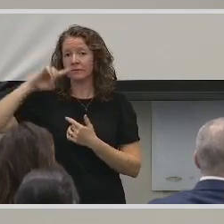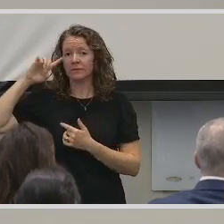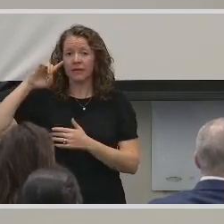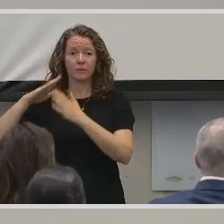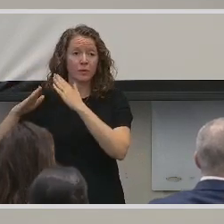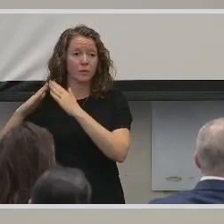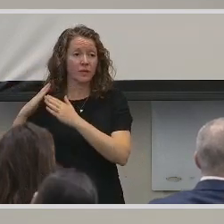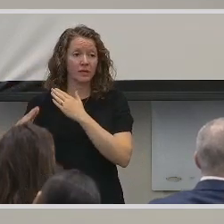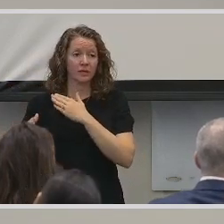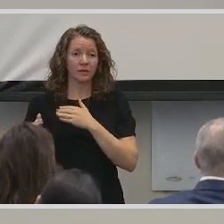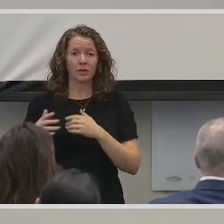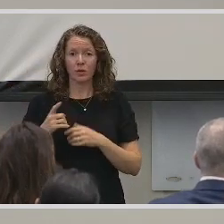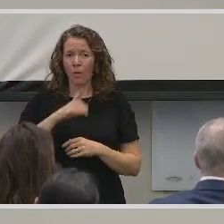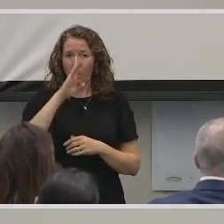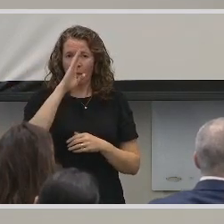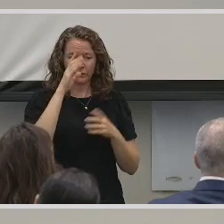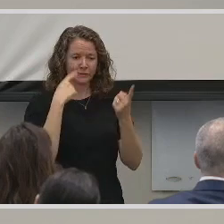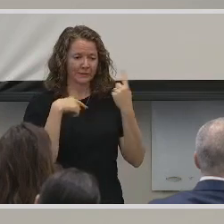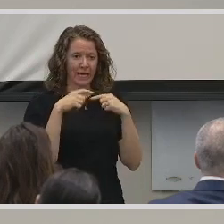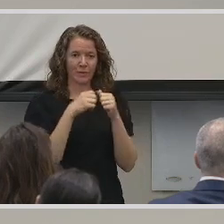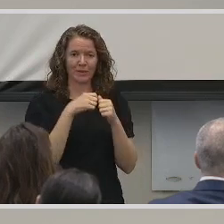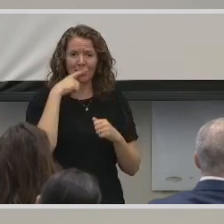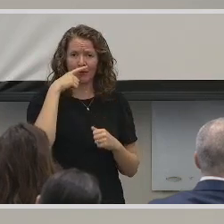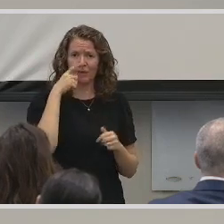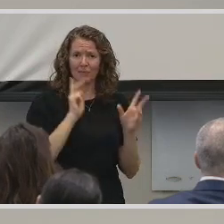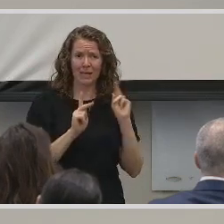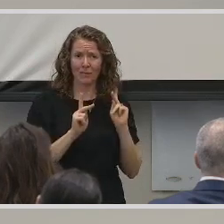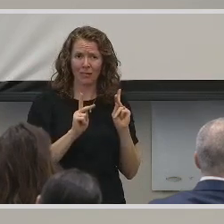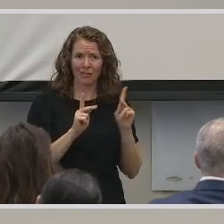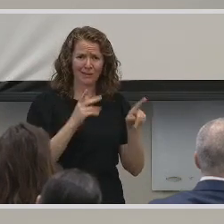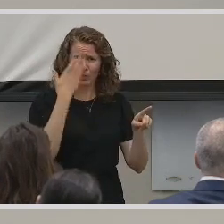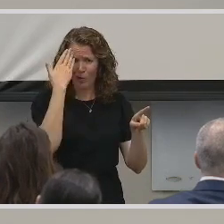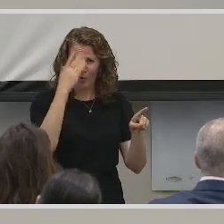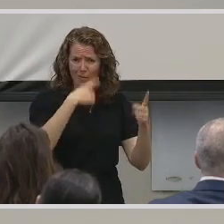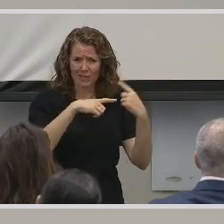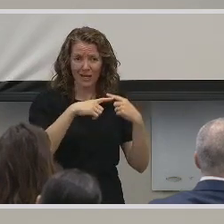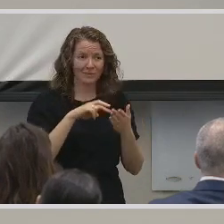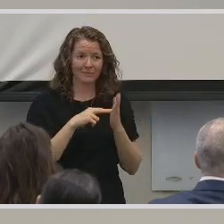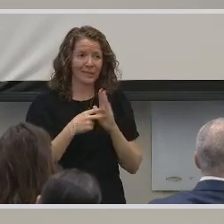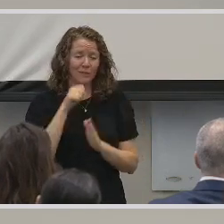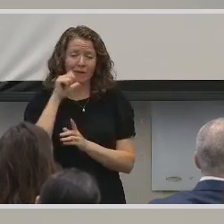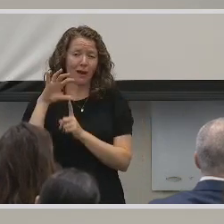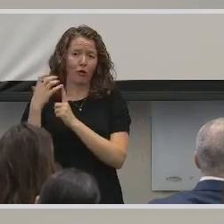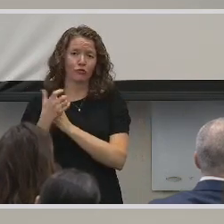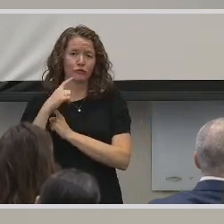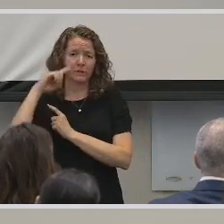whole circle is only hearing people and no sign language, then you are not culturally deaf at all.